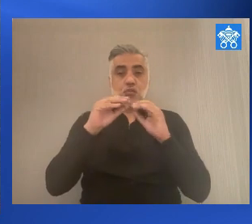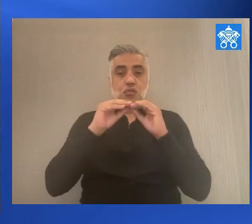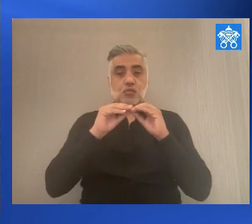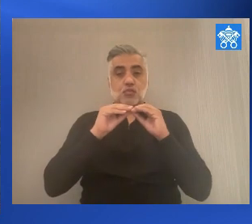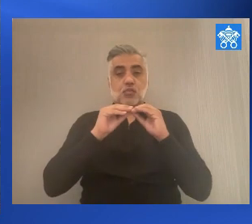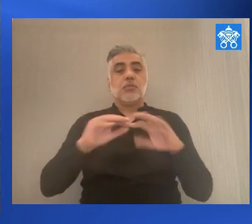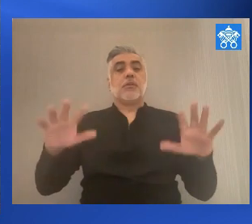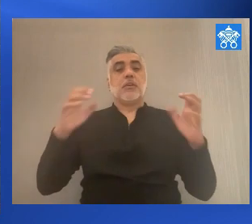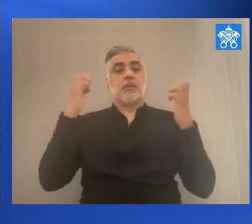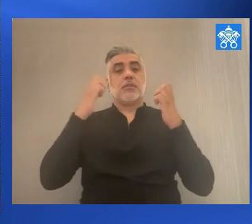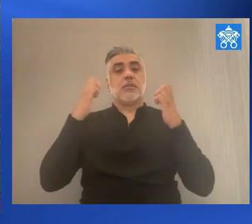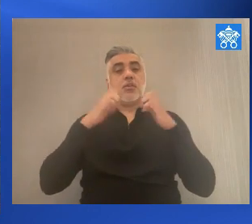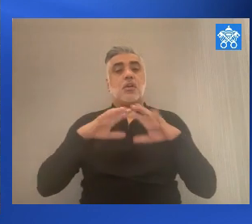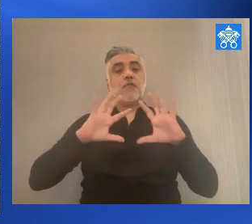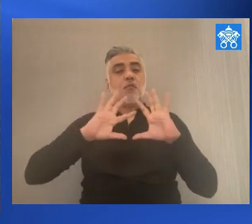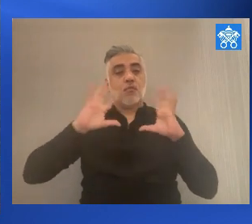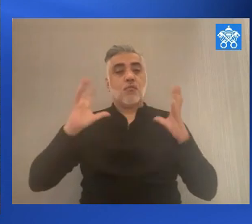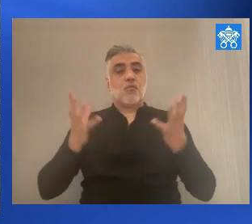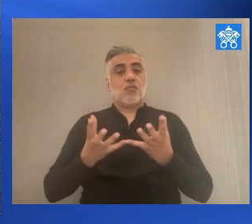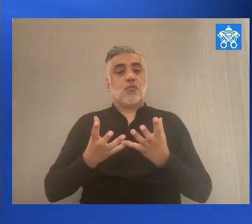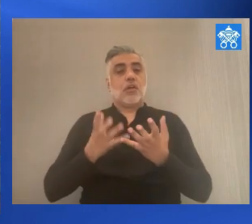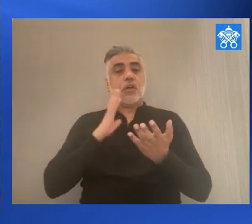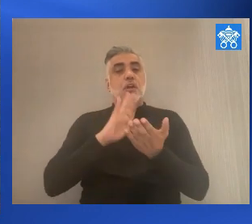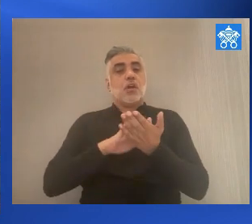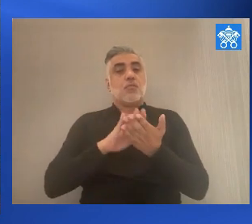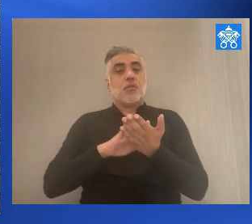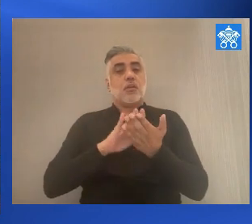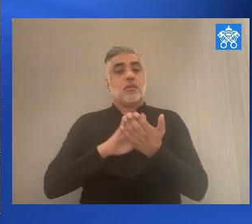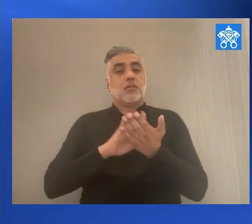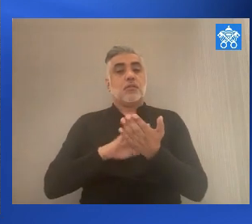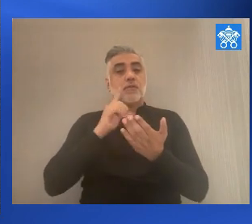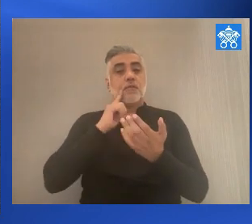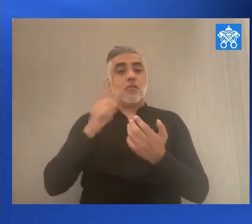the gospel in the world. an applause for the